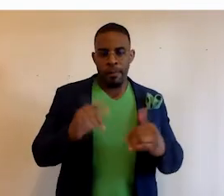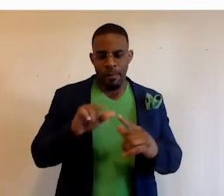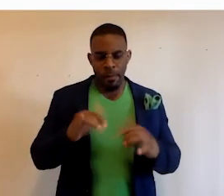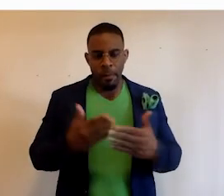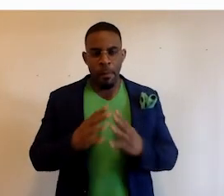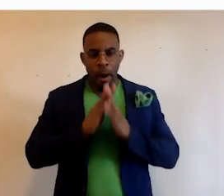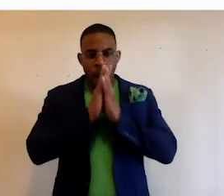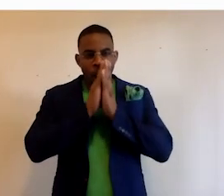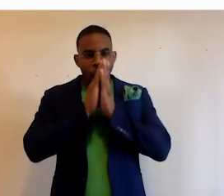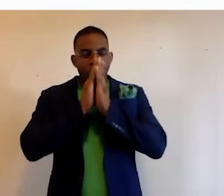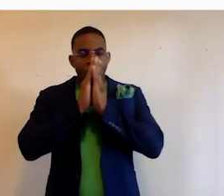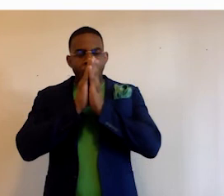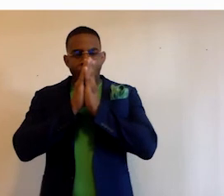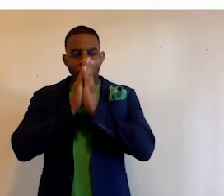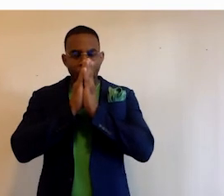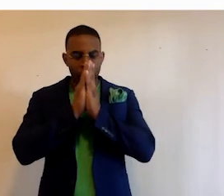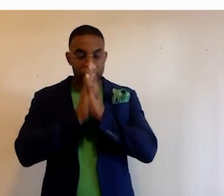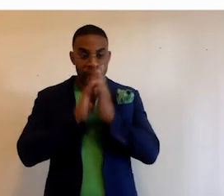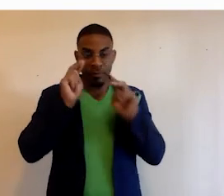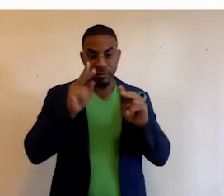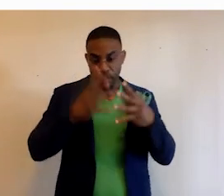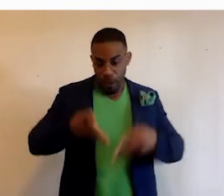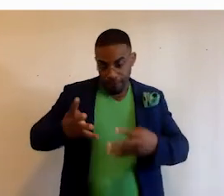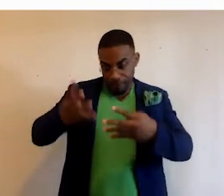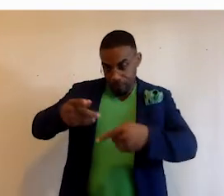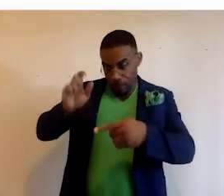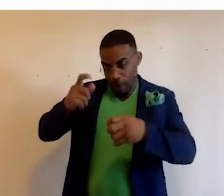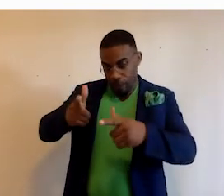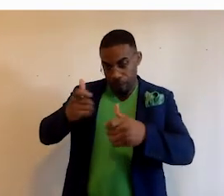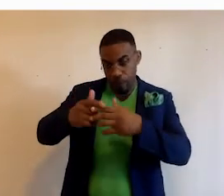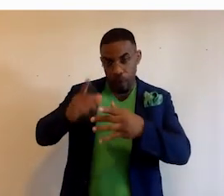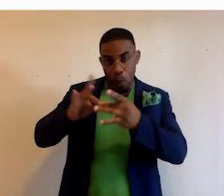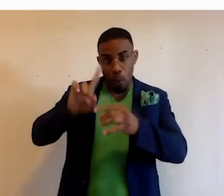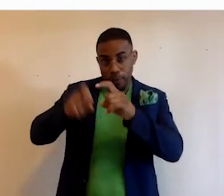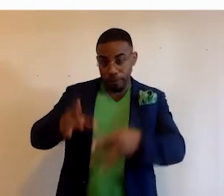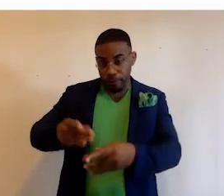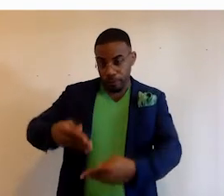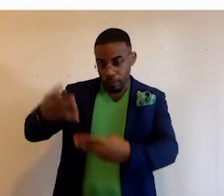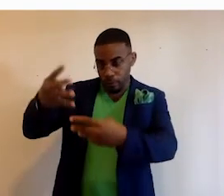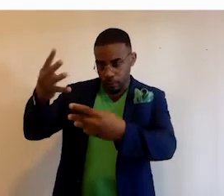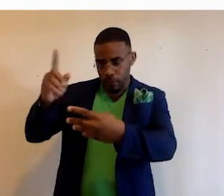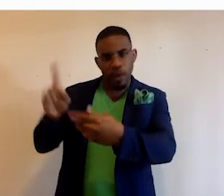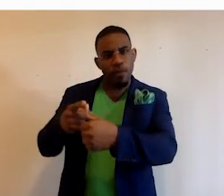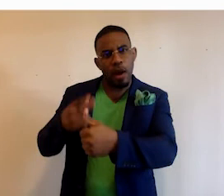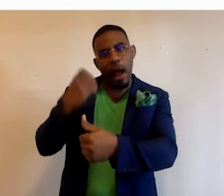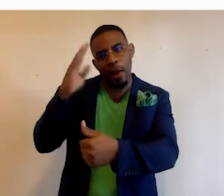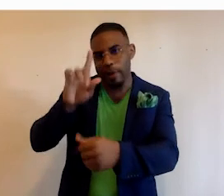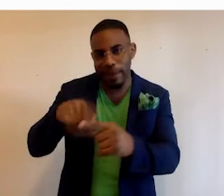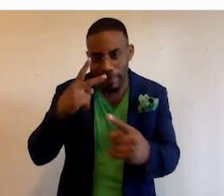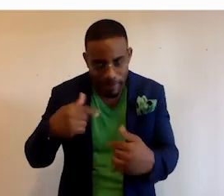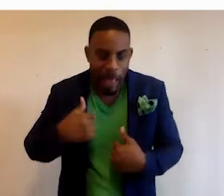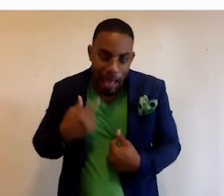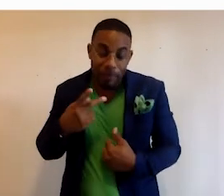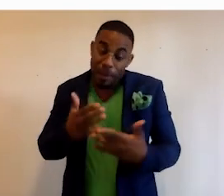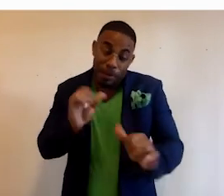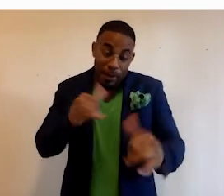things. Just looking in the chat really quickly at some of the questions and comments folks are making. First of all, I know you all can't see the chat